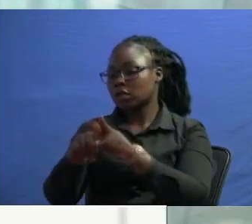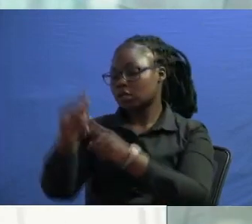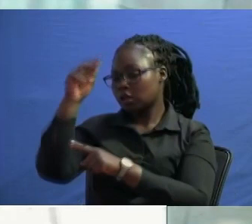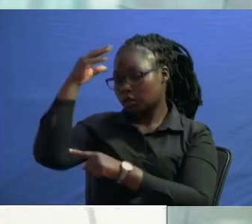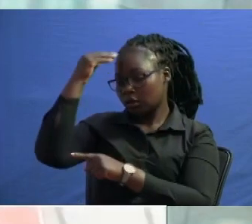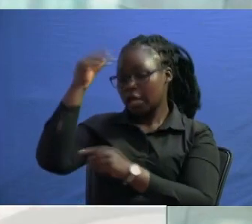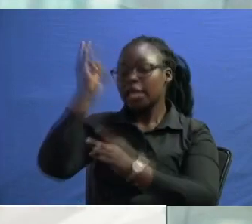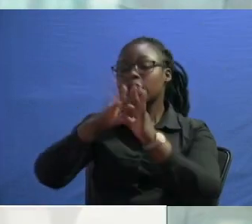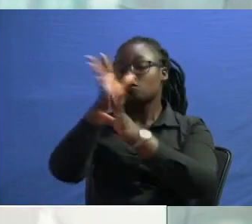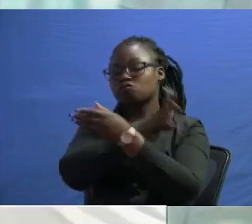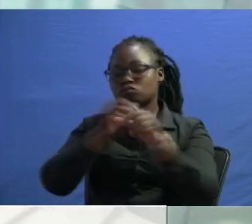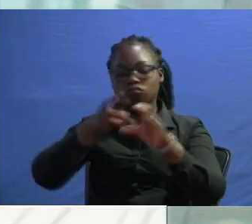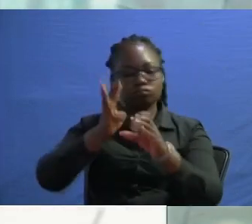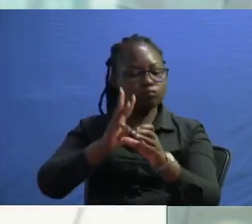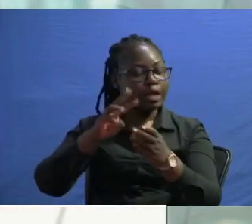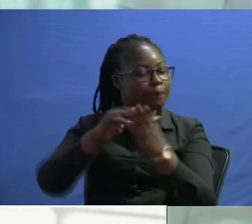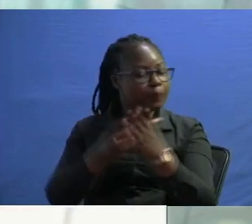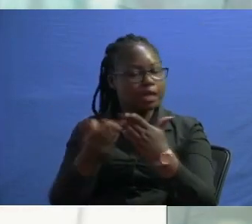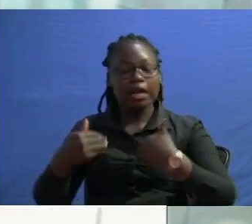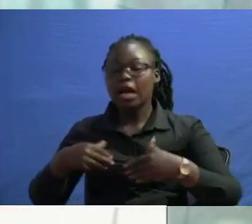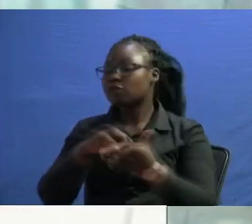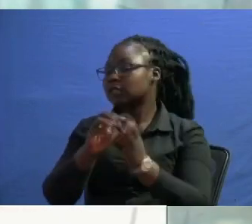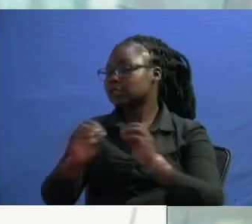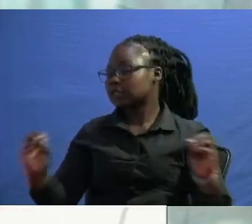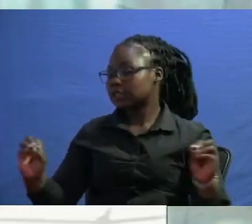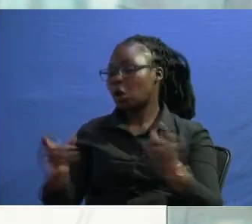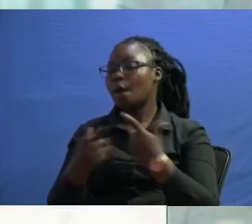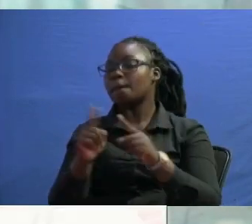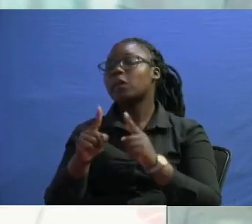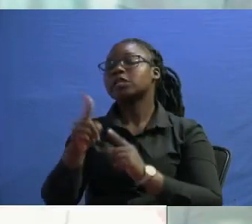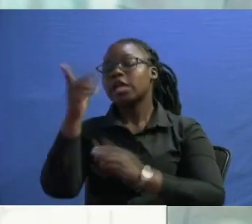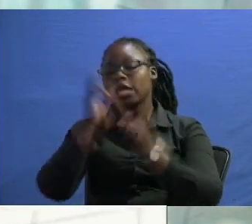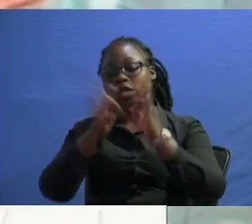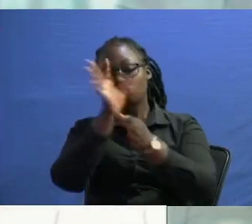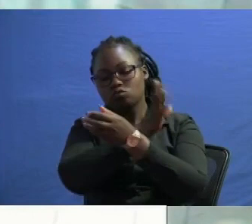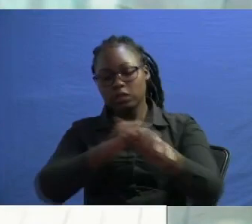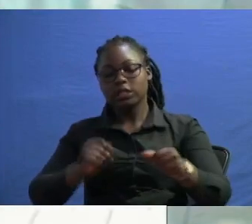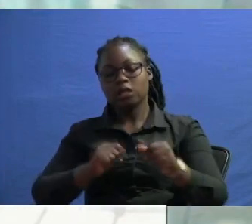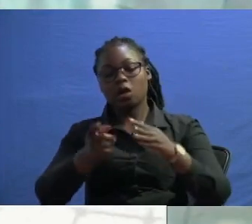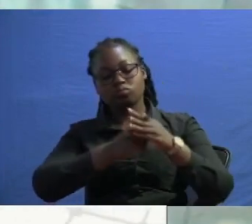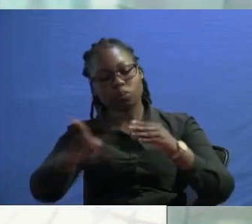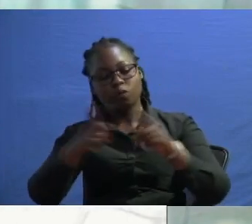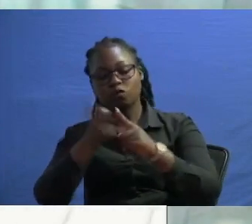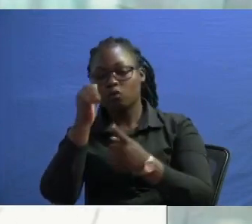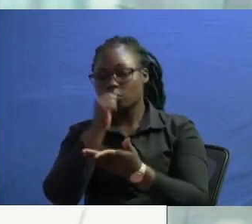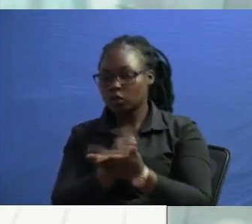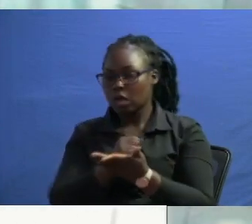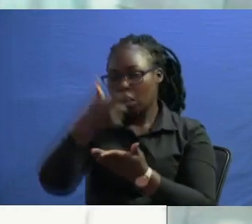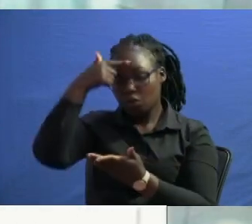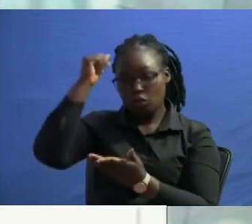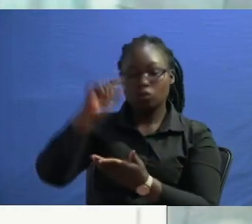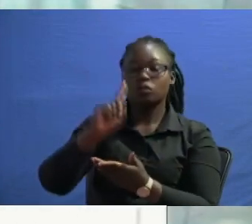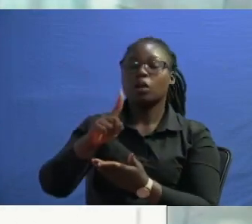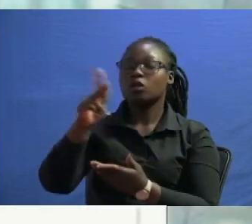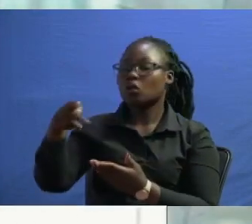the president resigns doesn't mean that we don't have a state if our president leaves office by any means because the one of the prime